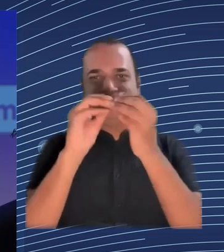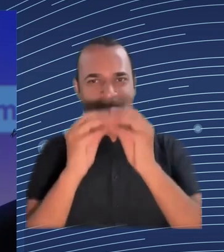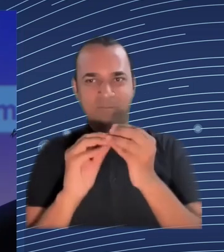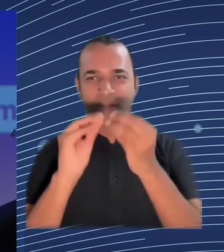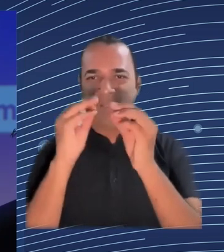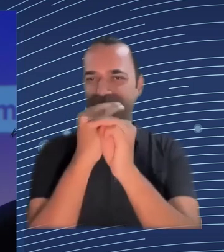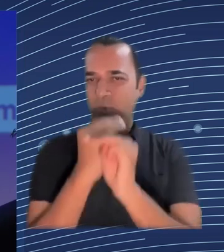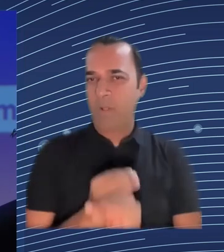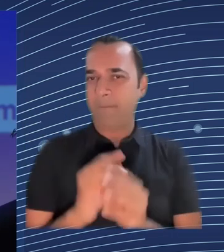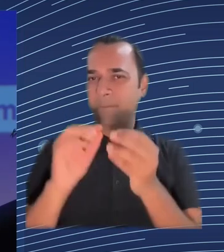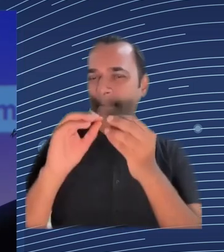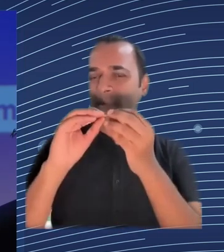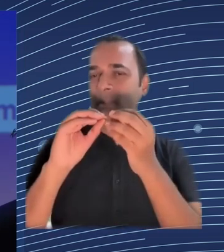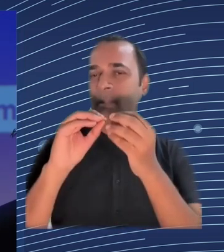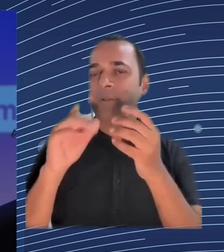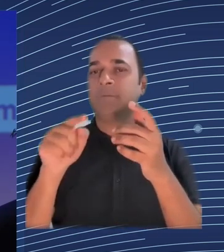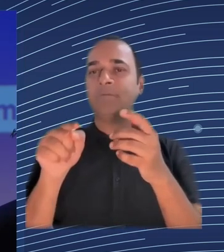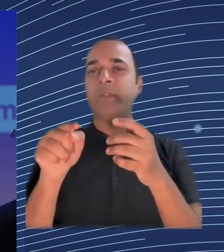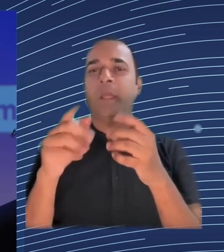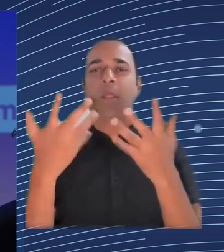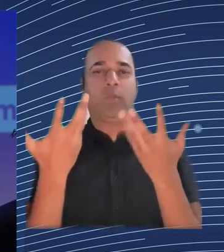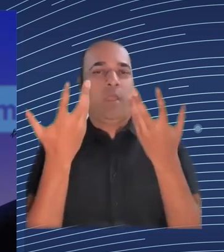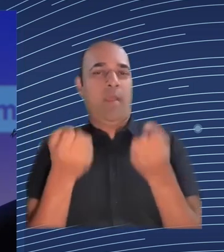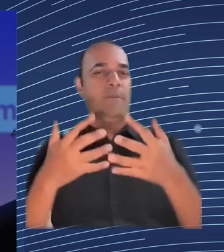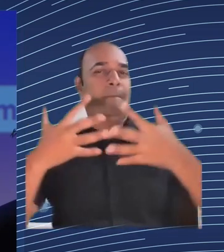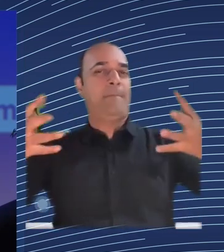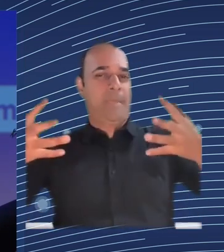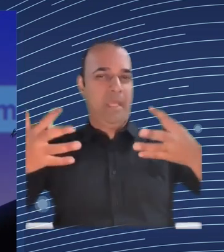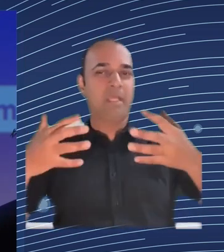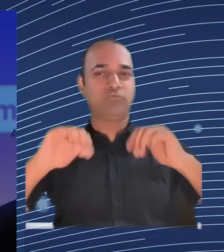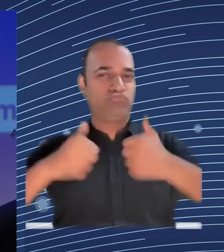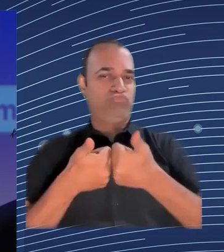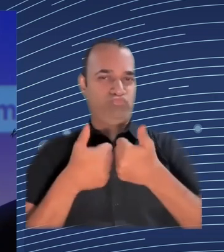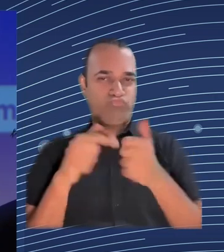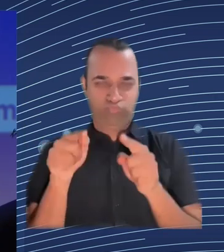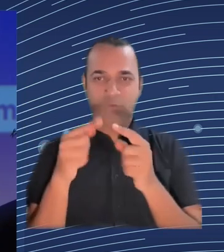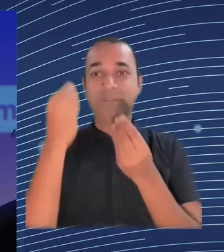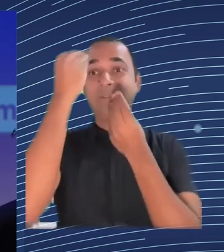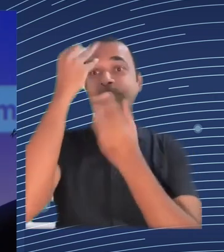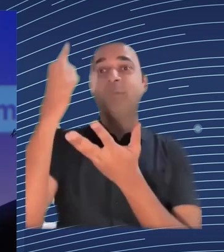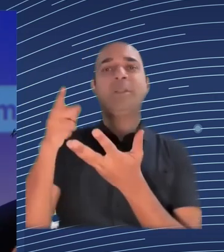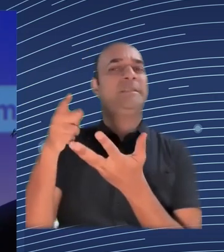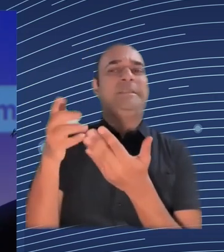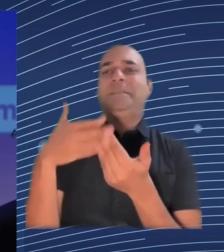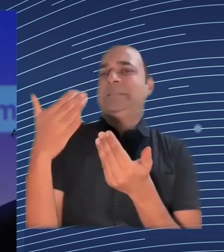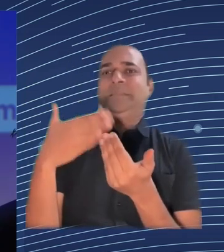think no exactly intellectual yeah intellectual property I think not because for example what you